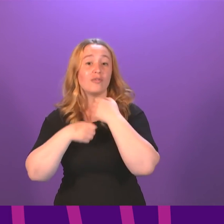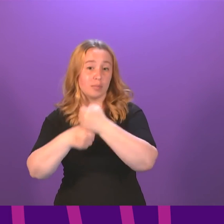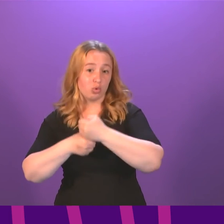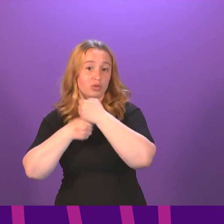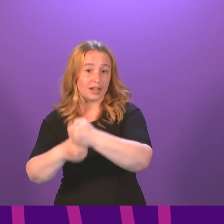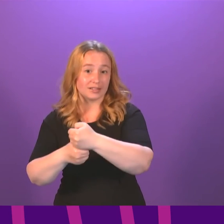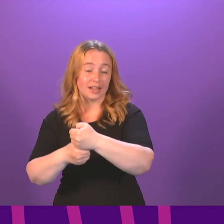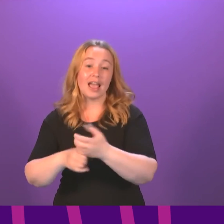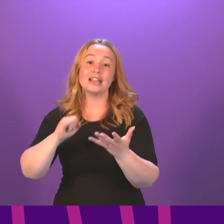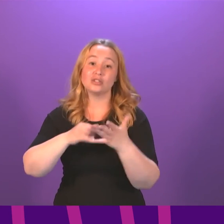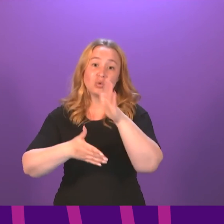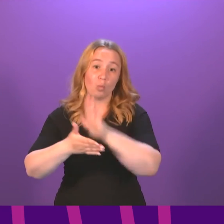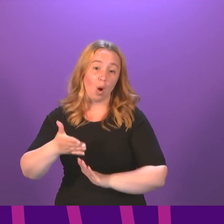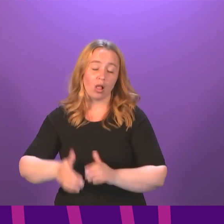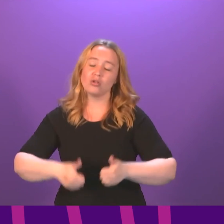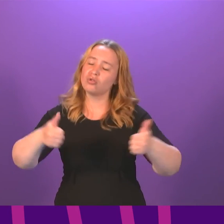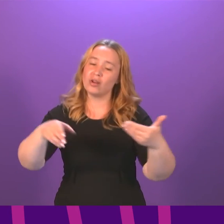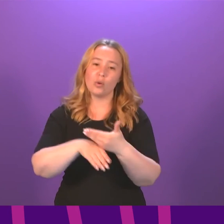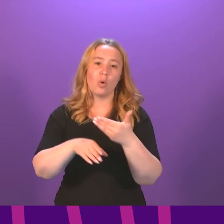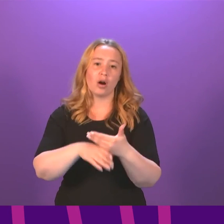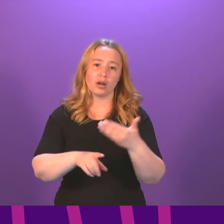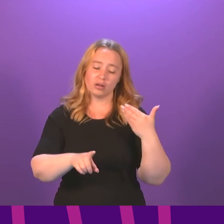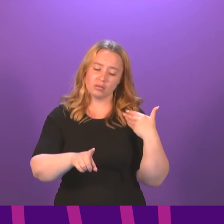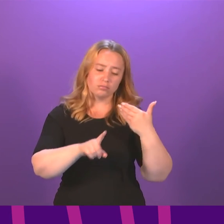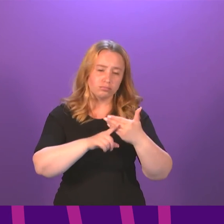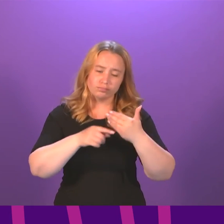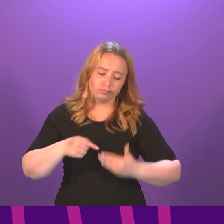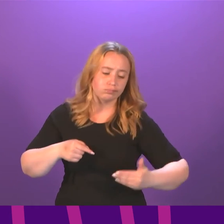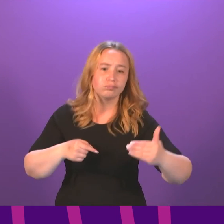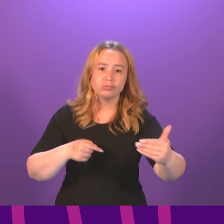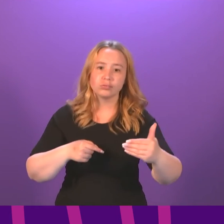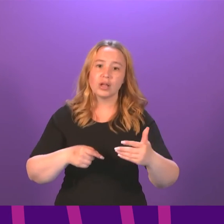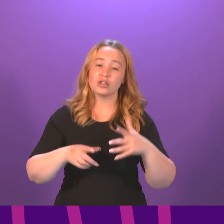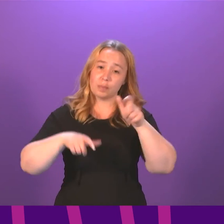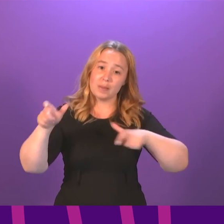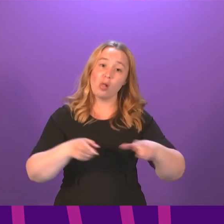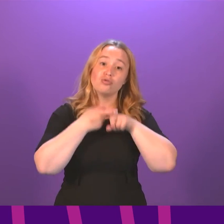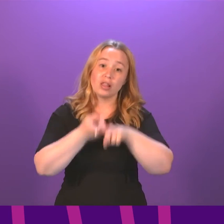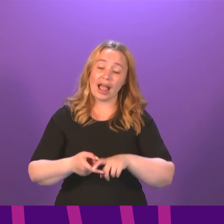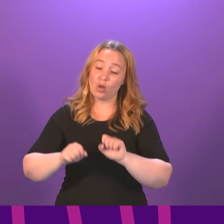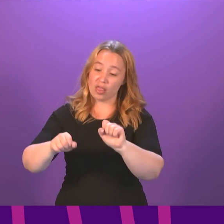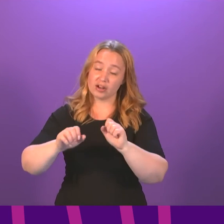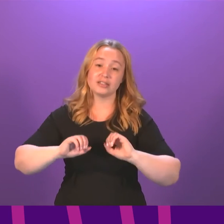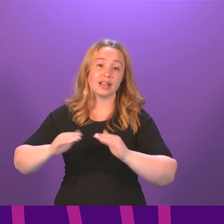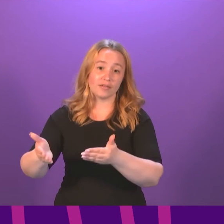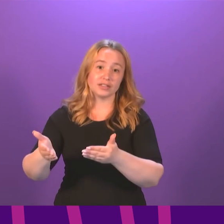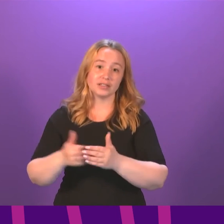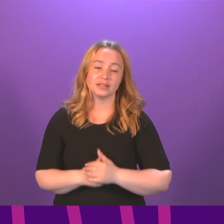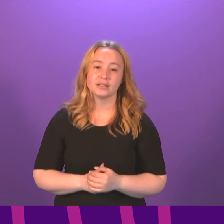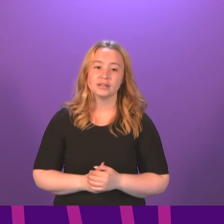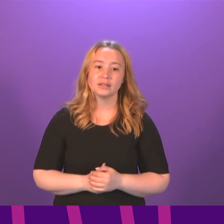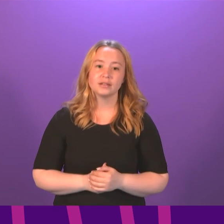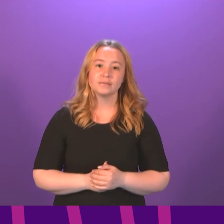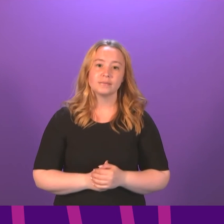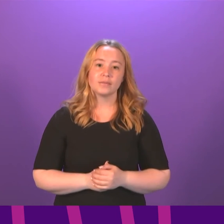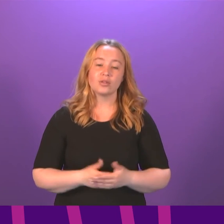it does very good work for people who rely on its services and its support. We don't have to look too far